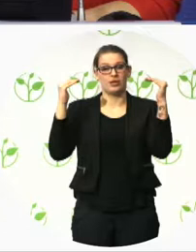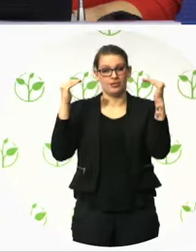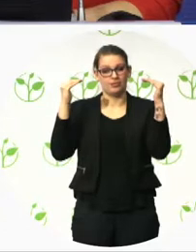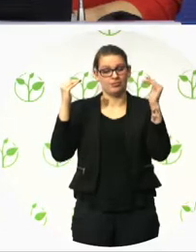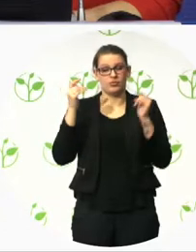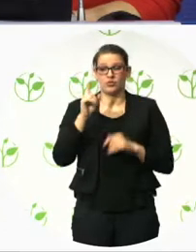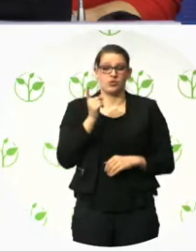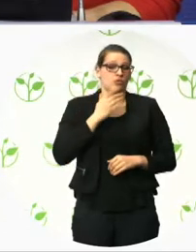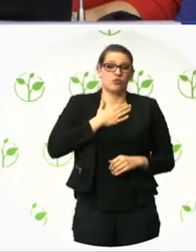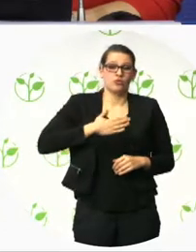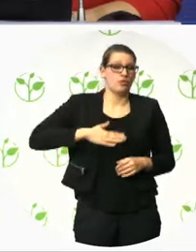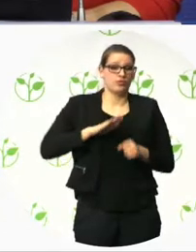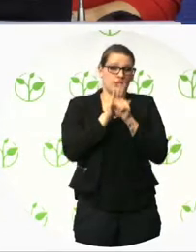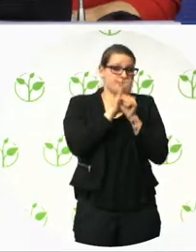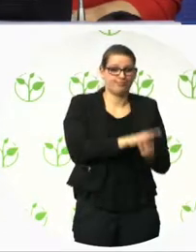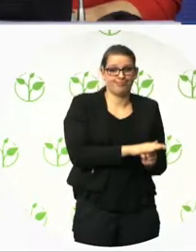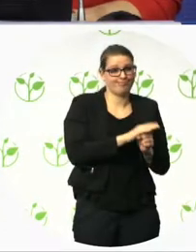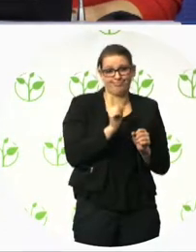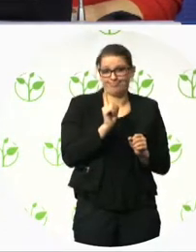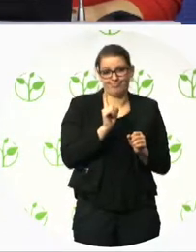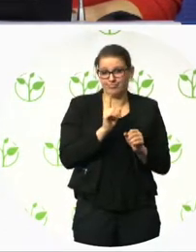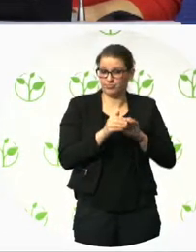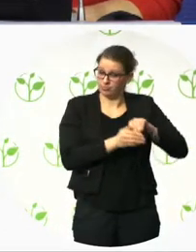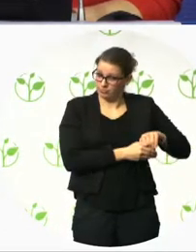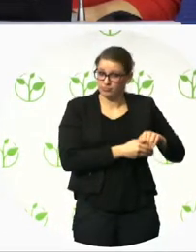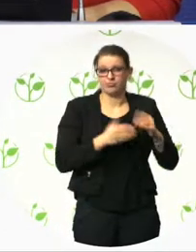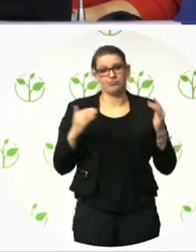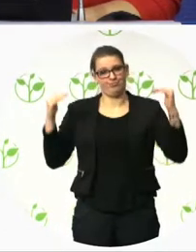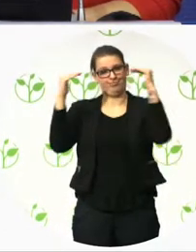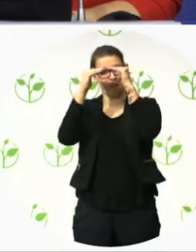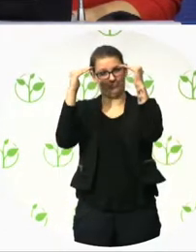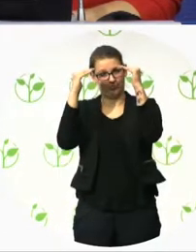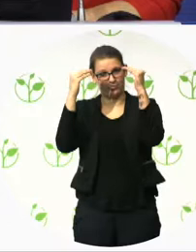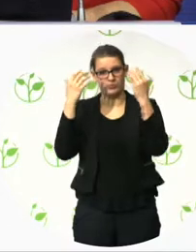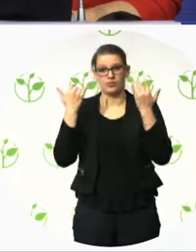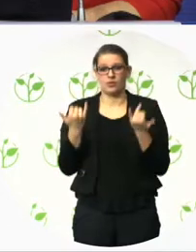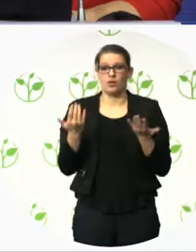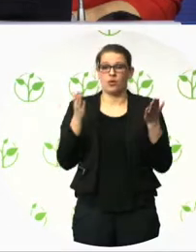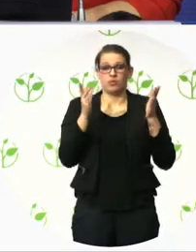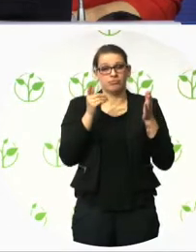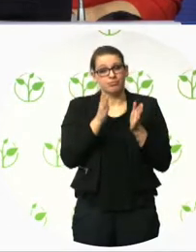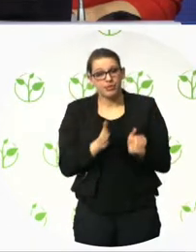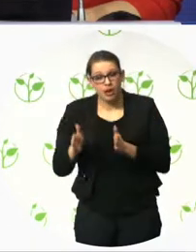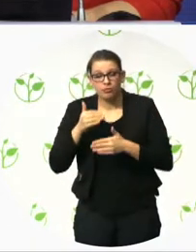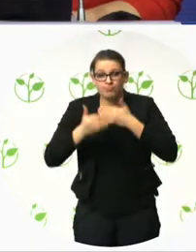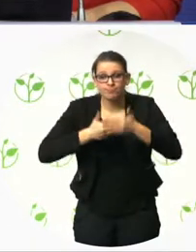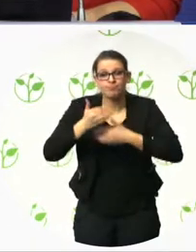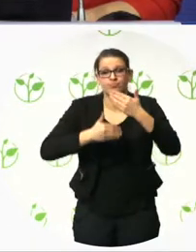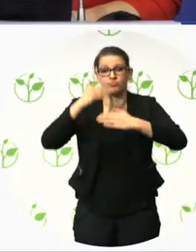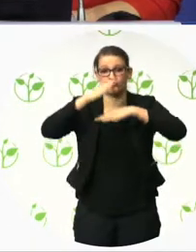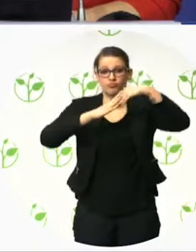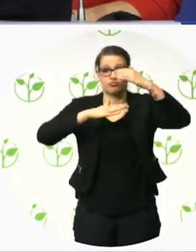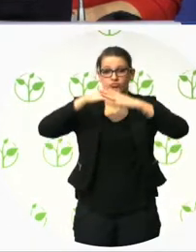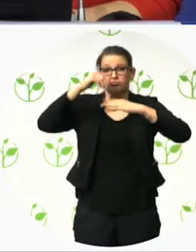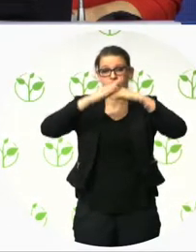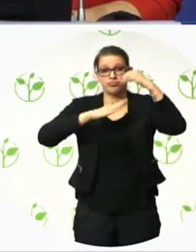which is quite clear on universal design. And it builds on the CRPD